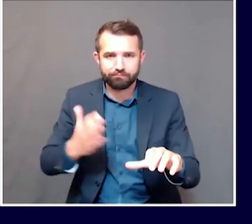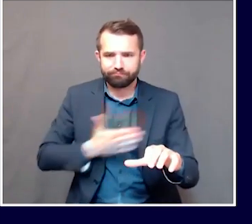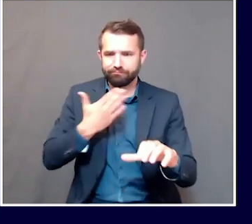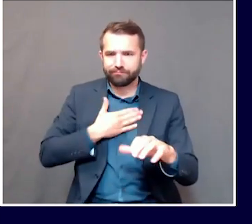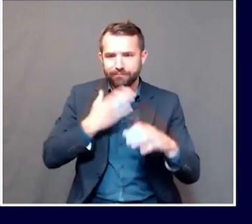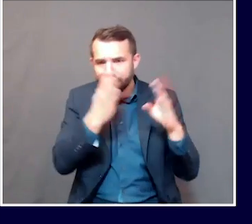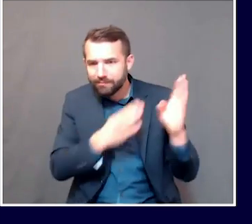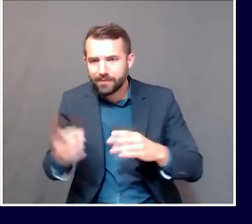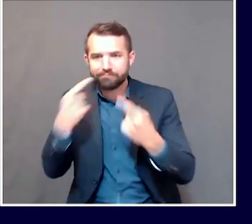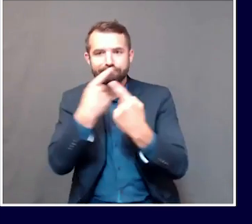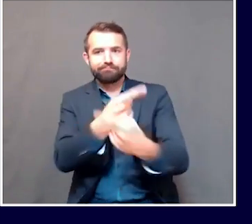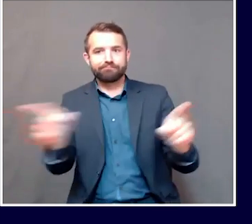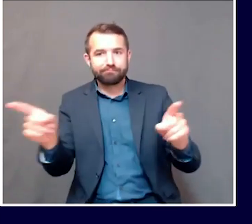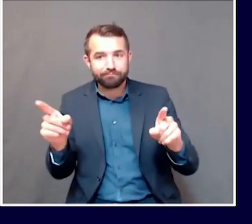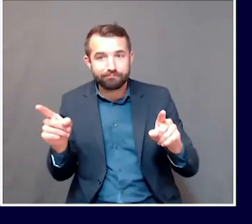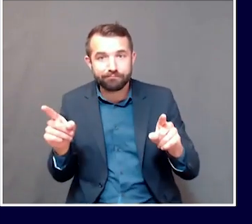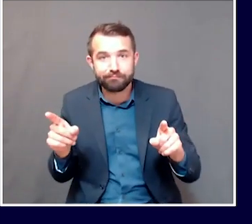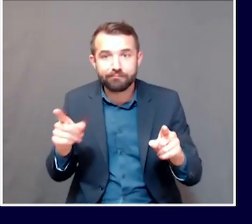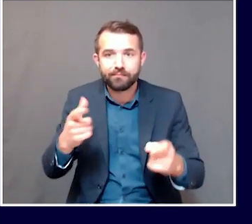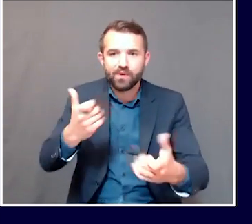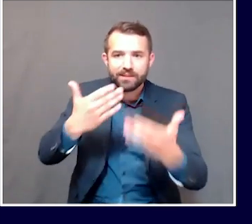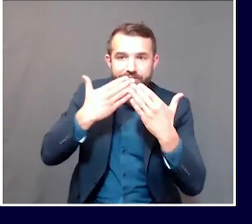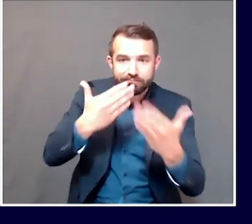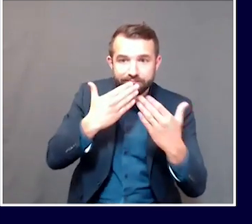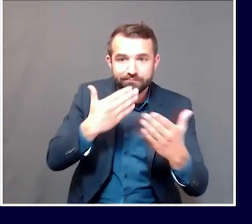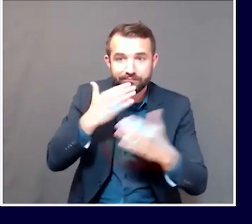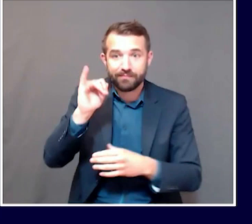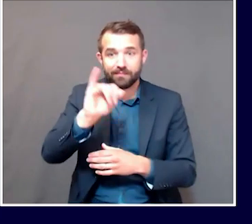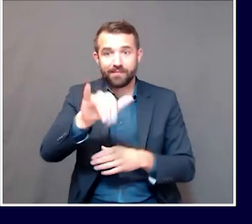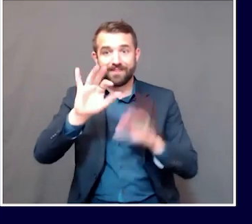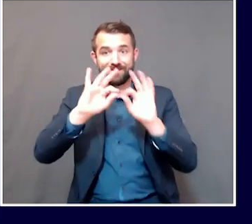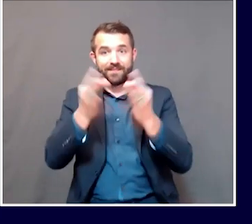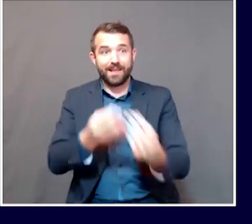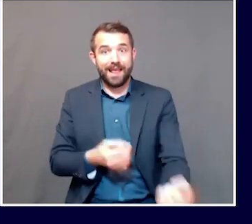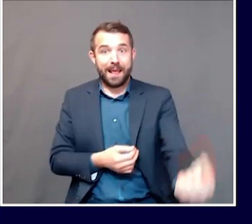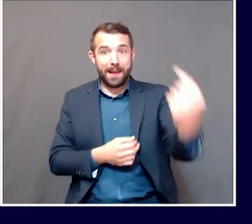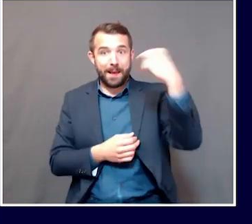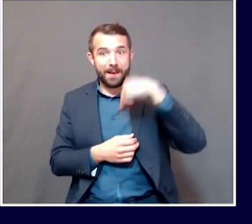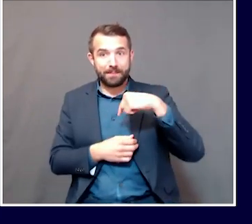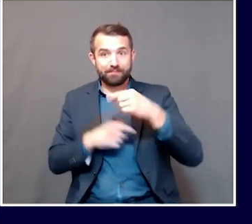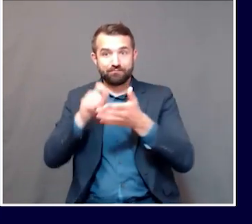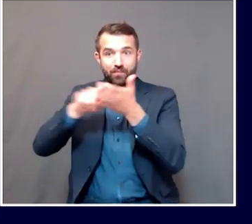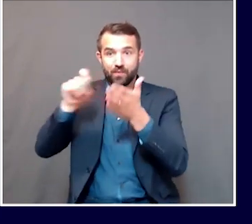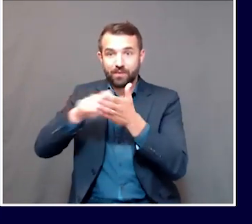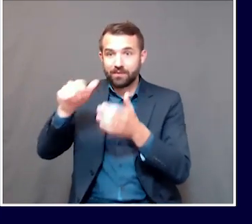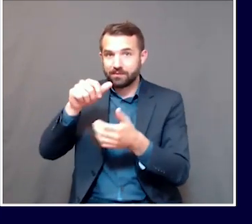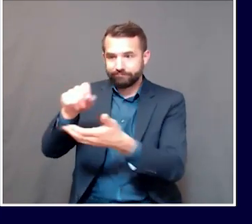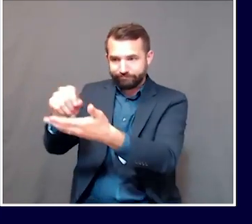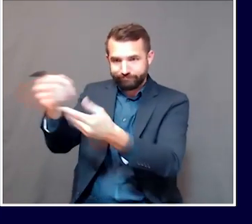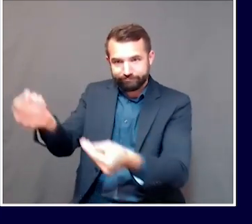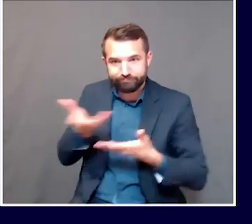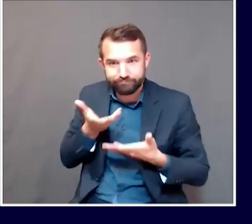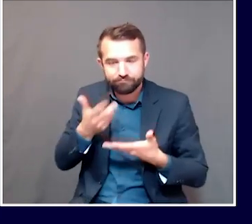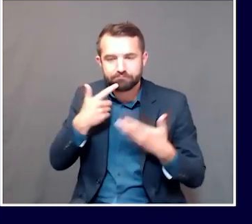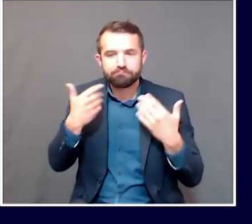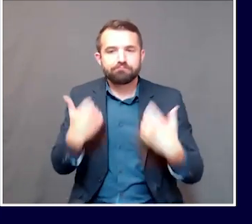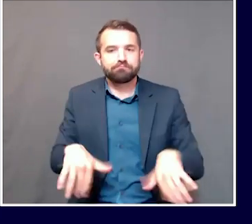and I'm glad I'm grateful to this family for sharing this important step and taking this step and sharing their history.